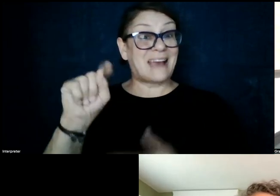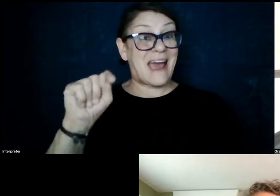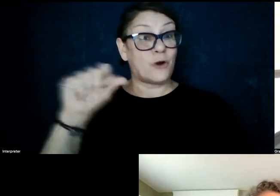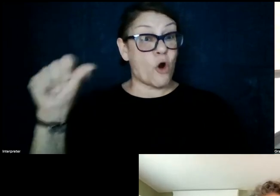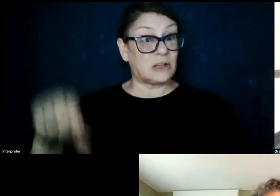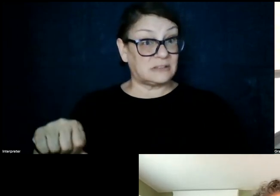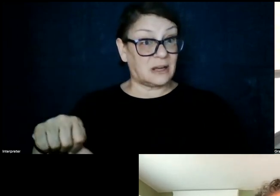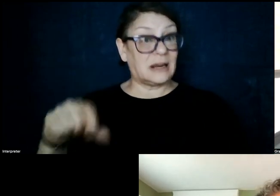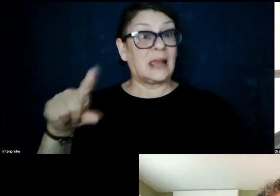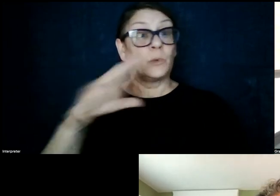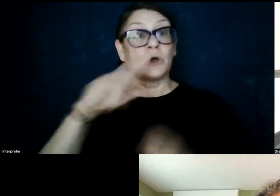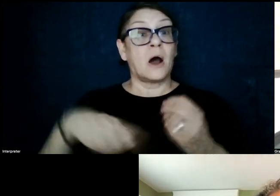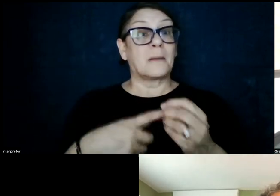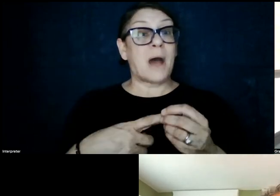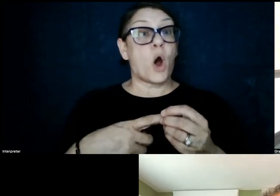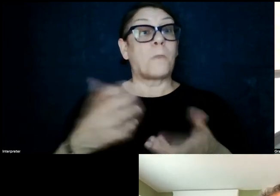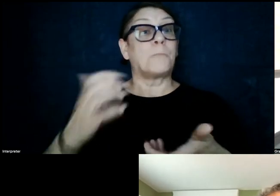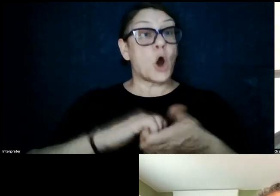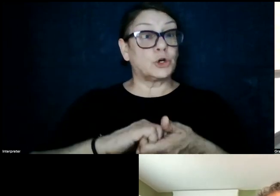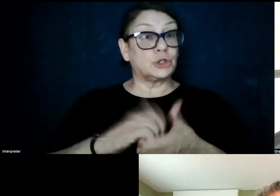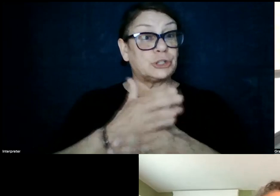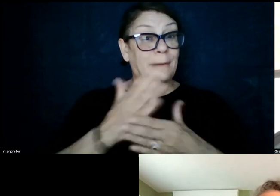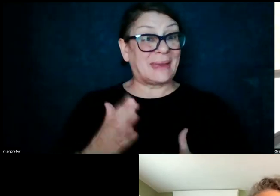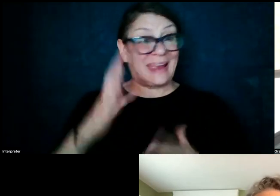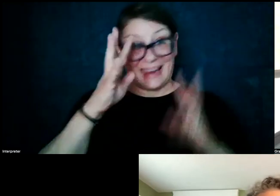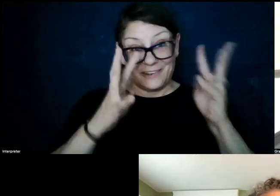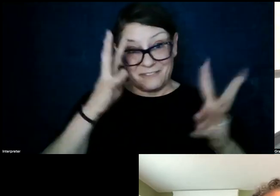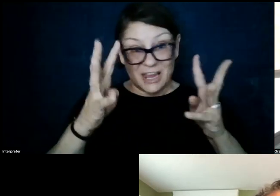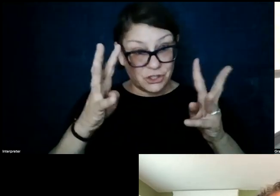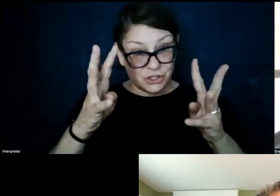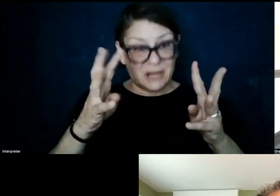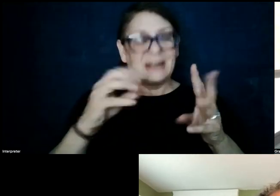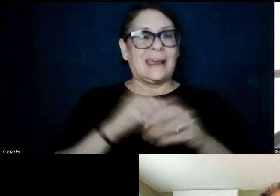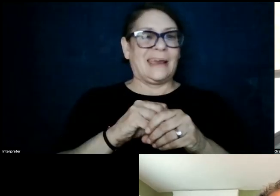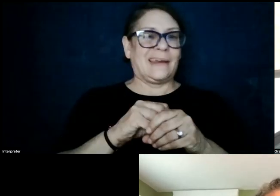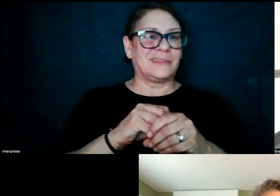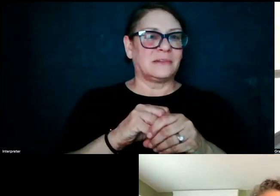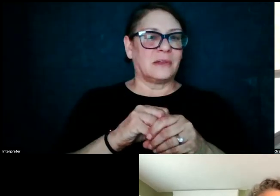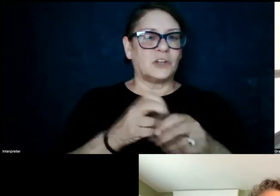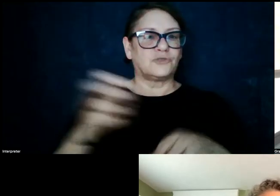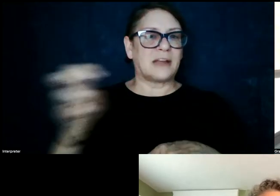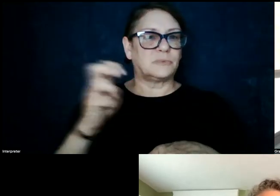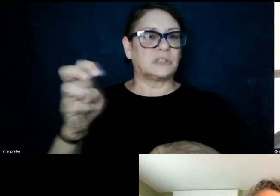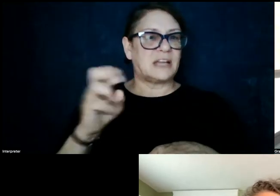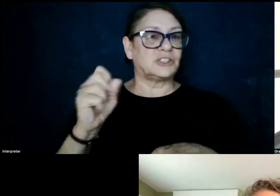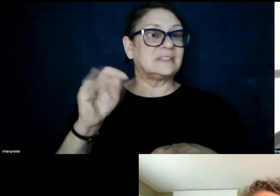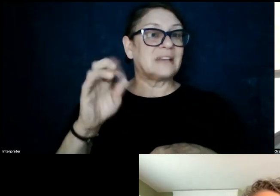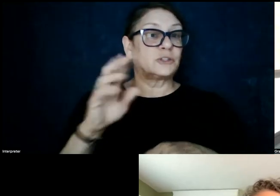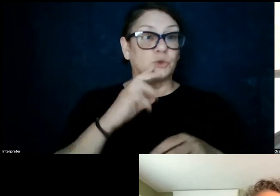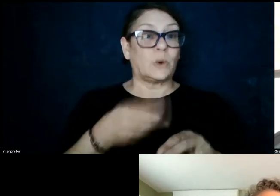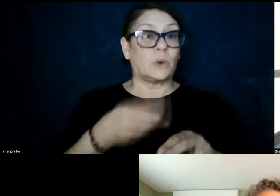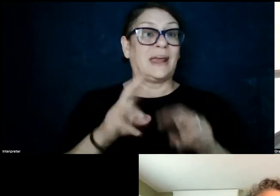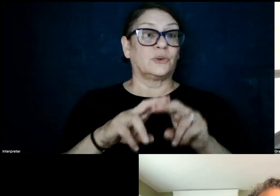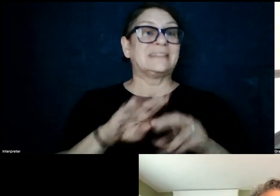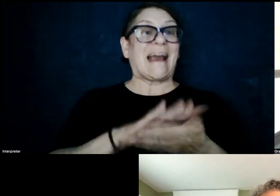policy, and partnership innovations, a lot of P's in the transportation sector, specifically to advance an equitable clean